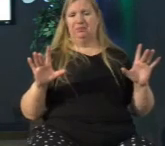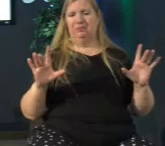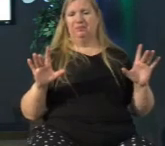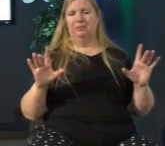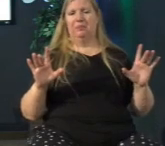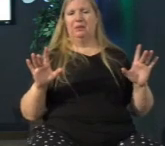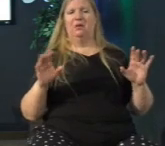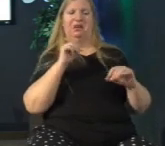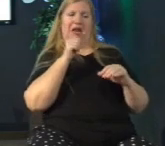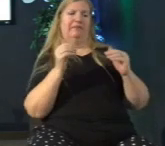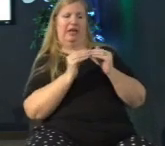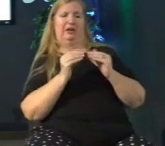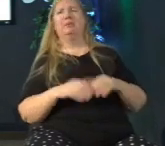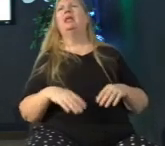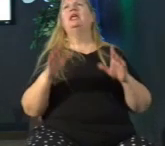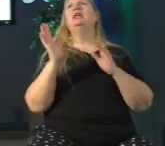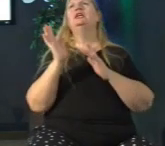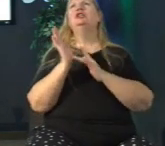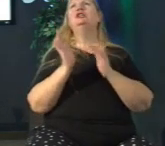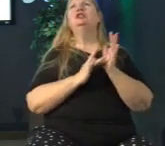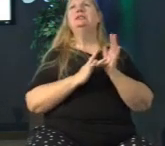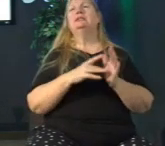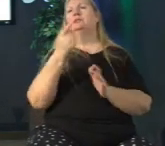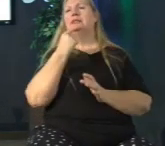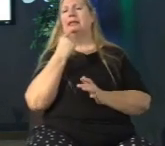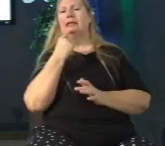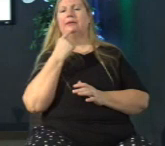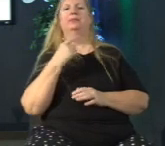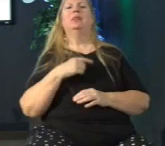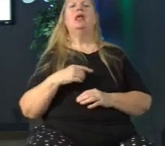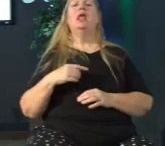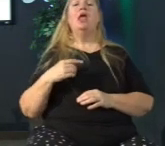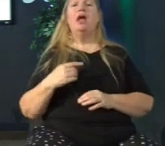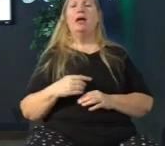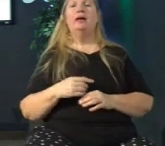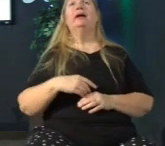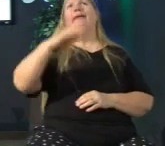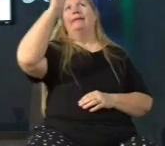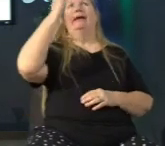that's what Jesus was telling James in that clip of God is good